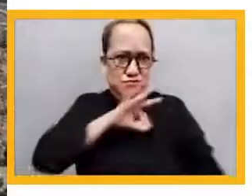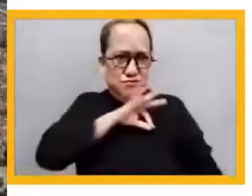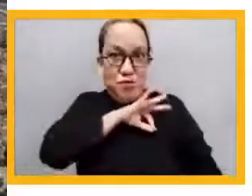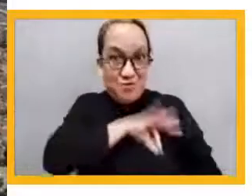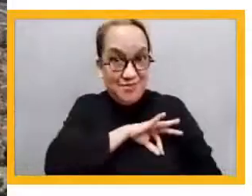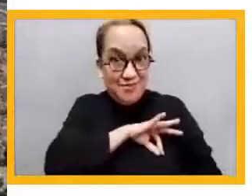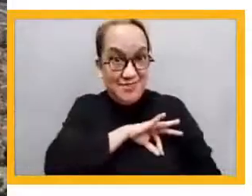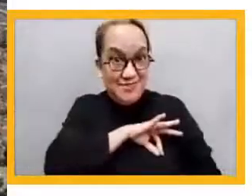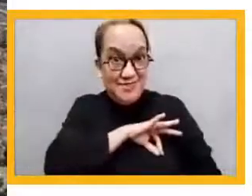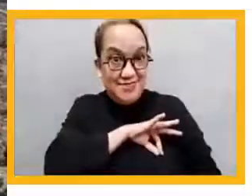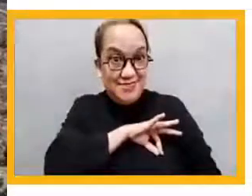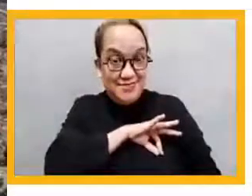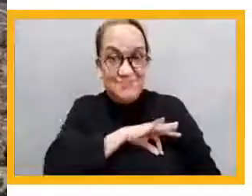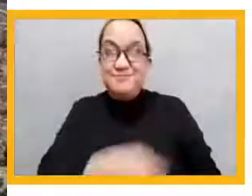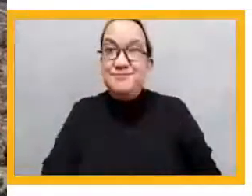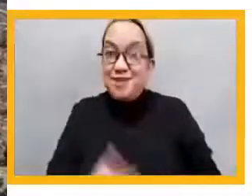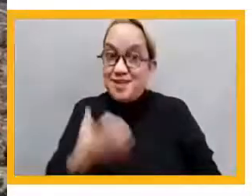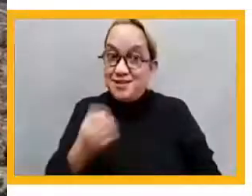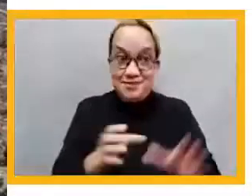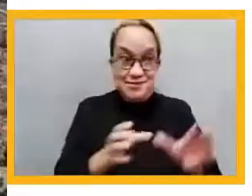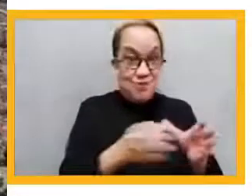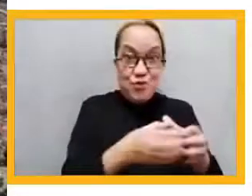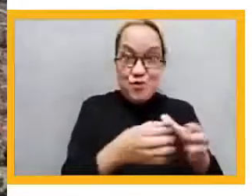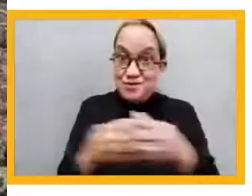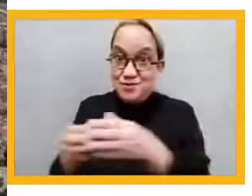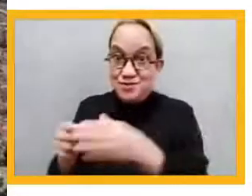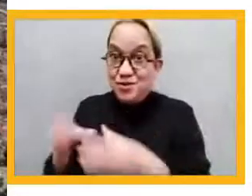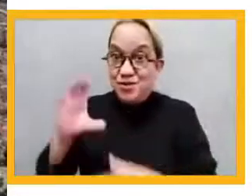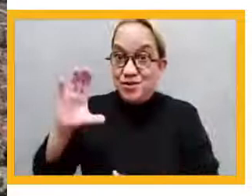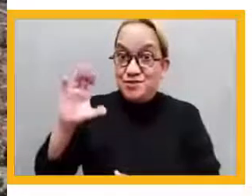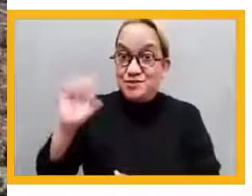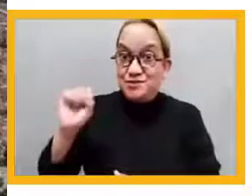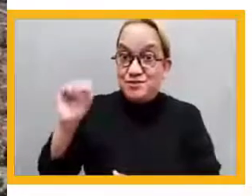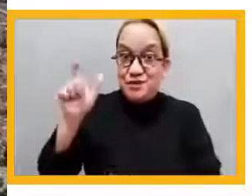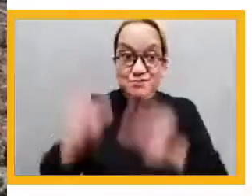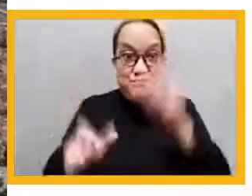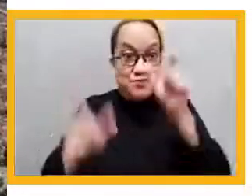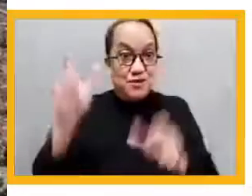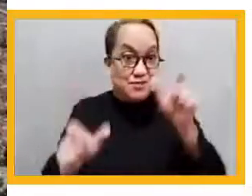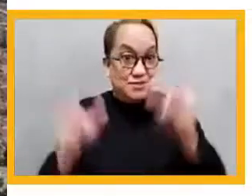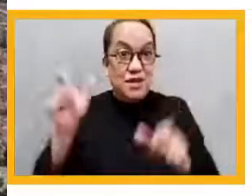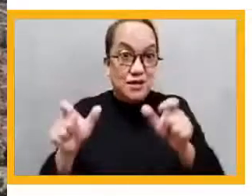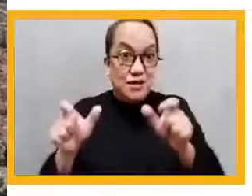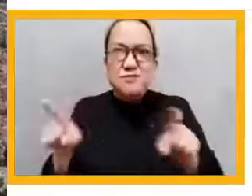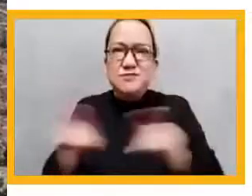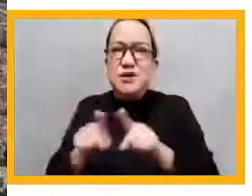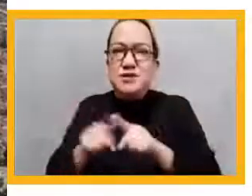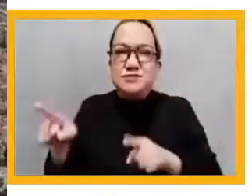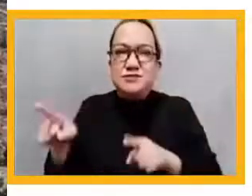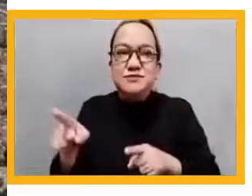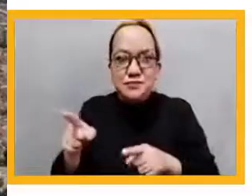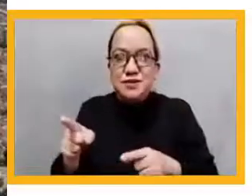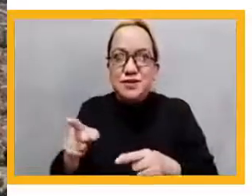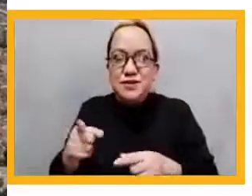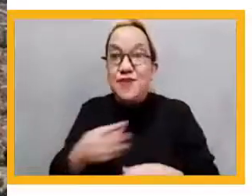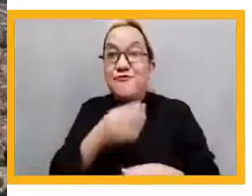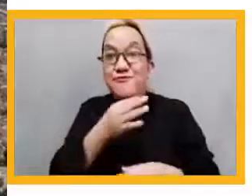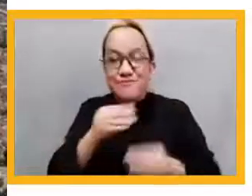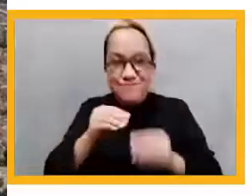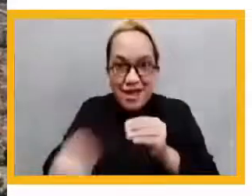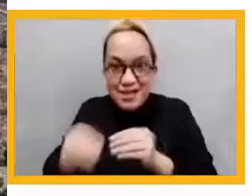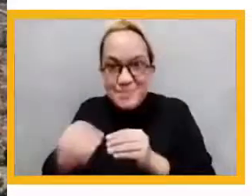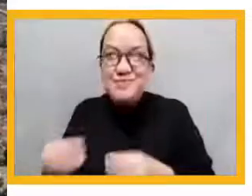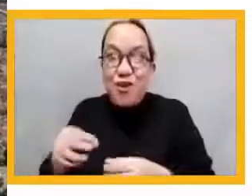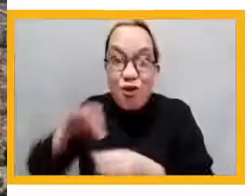the Coffee Growers Federation. They have been one of the main supporters of Escuela Nueva. We started as a local innovation and became a national